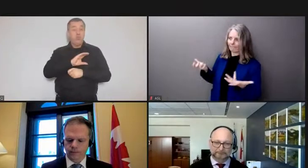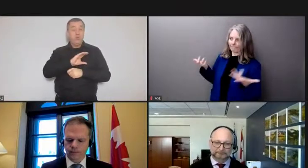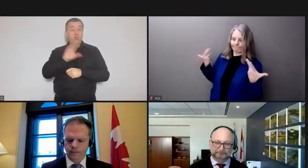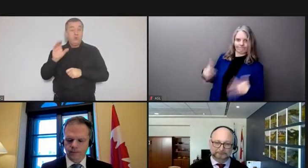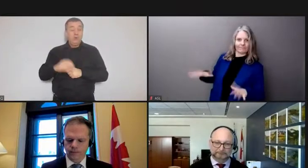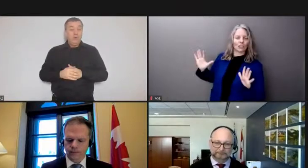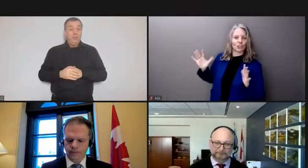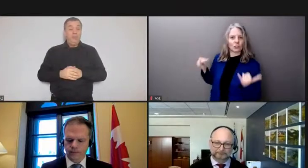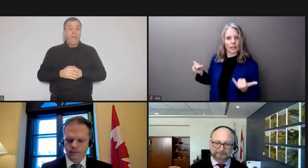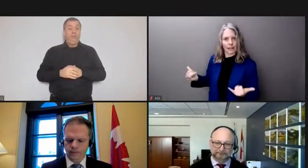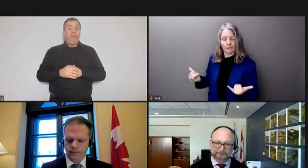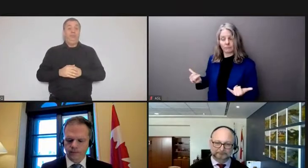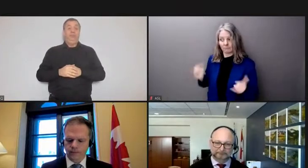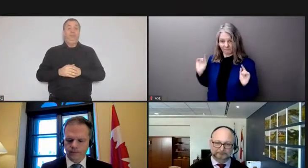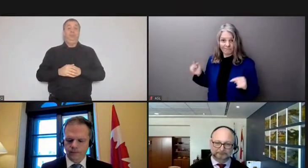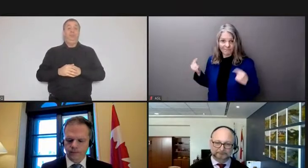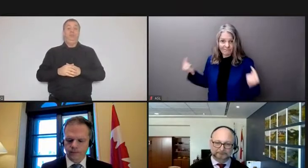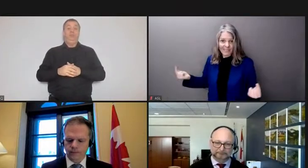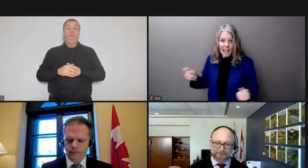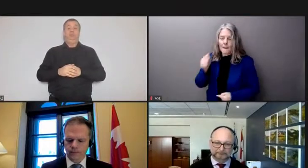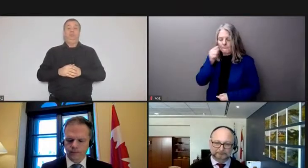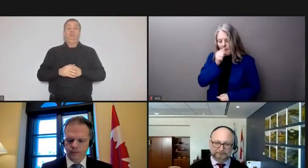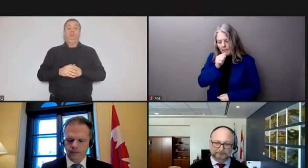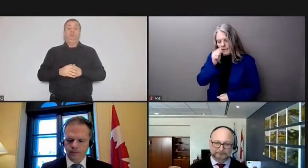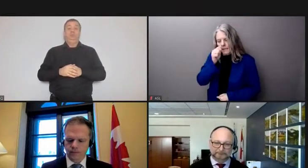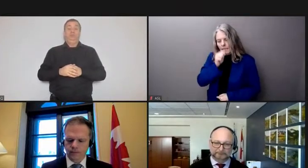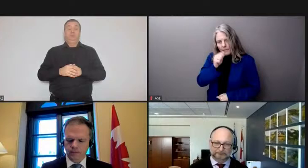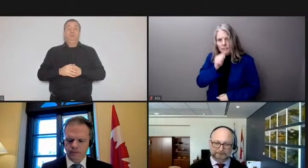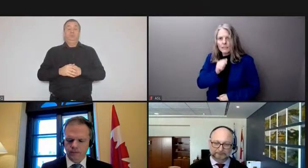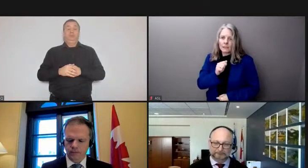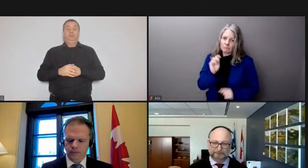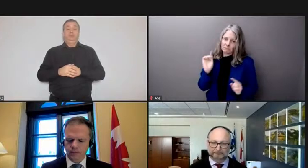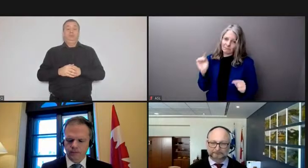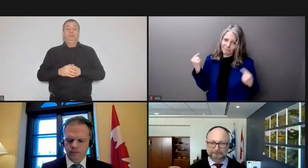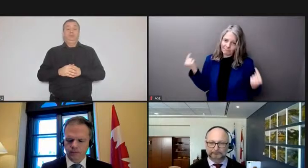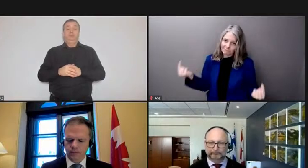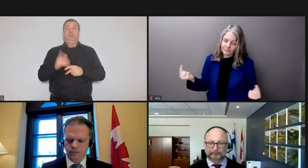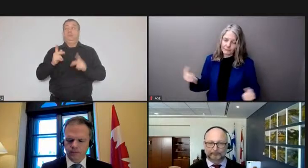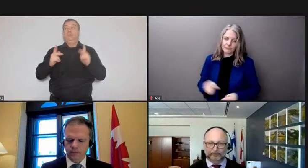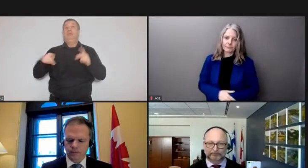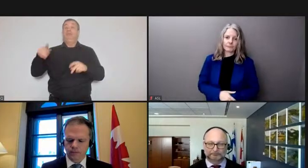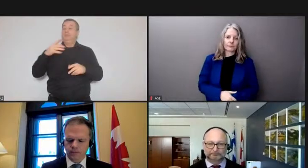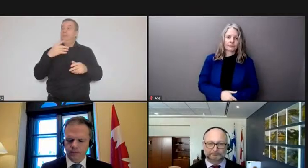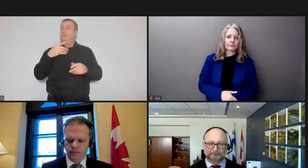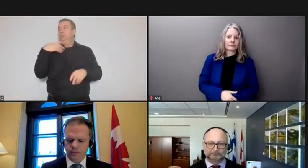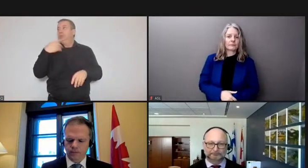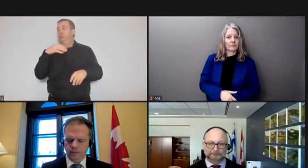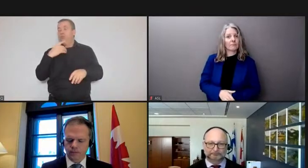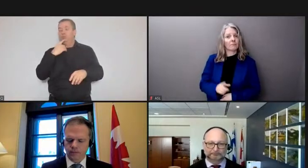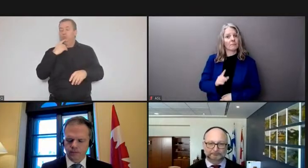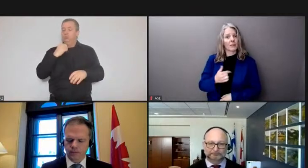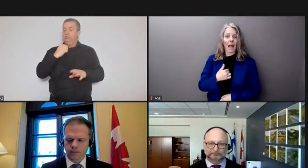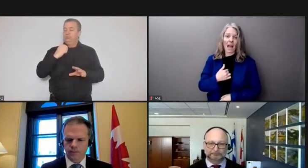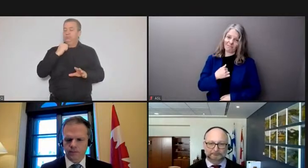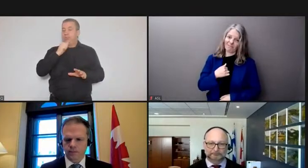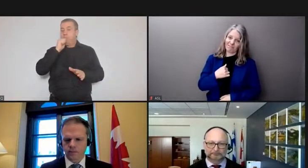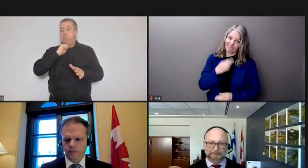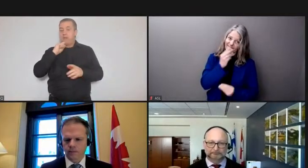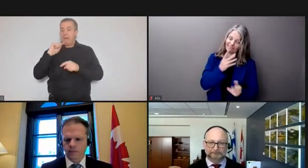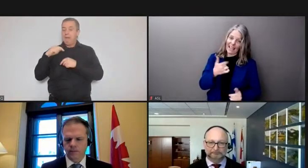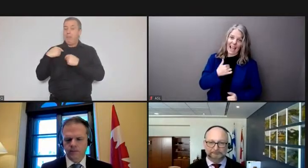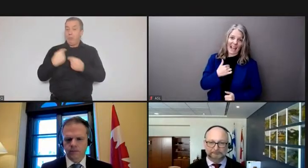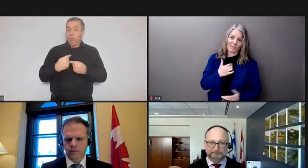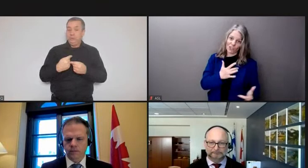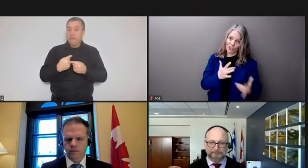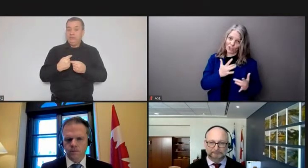exceedingly patient. I do worry at times that over the last number of weeks people have